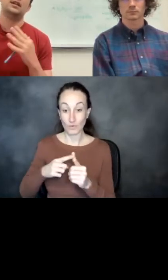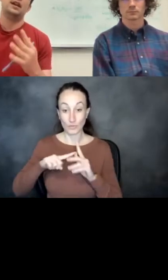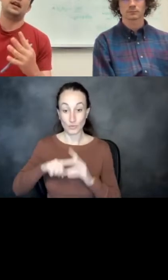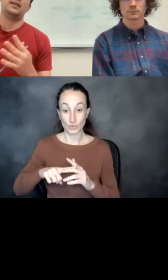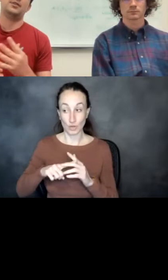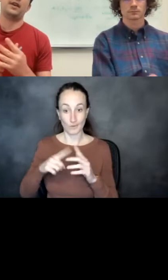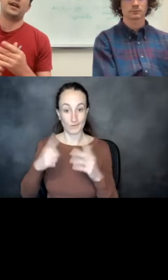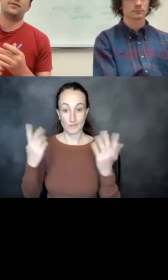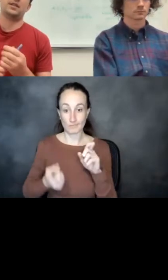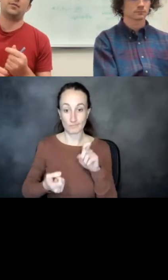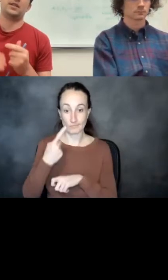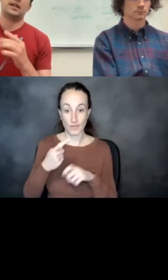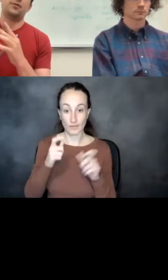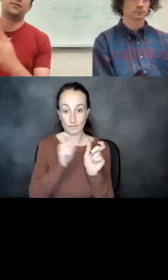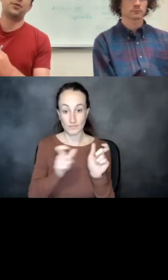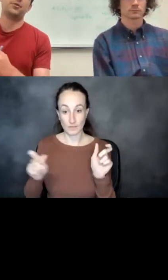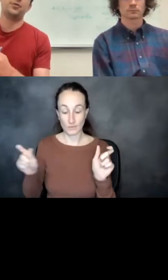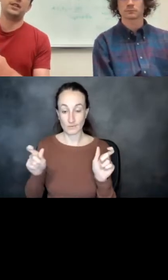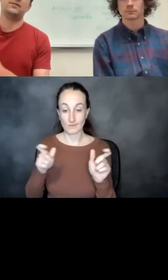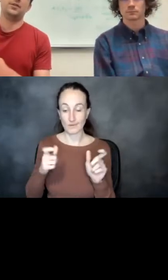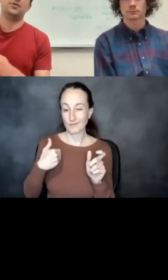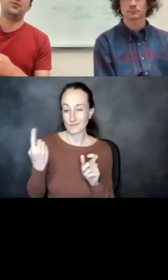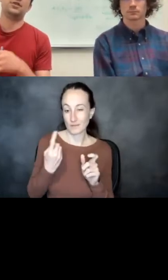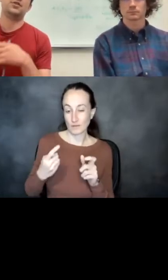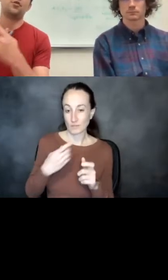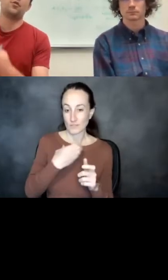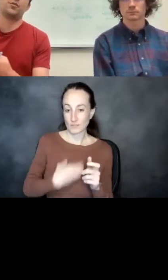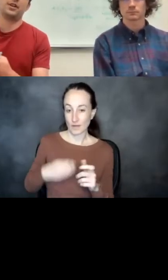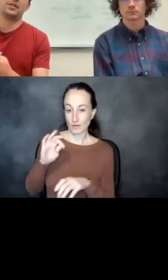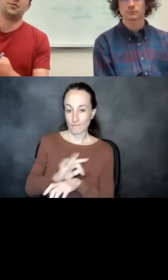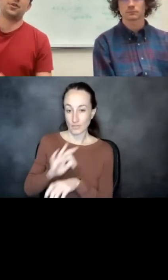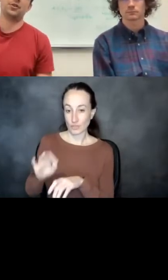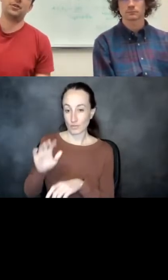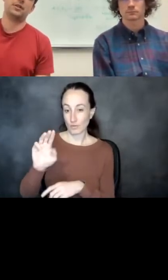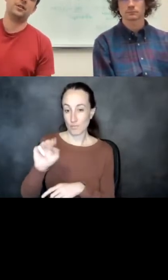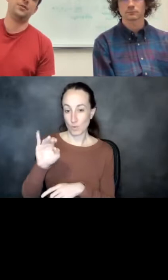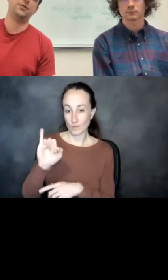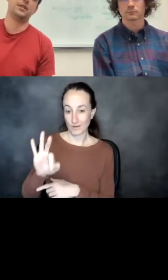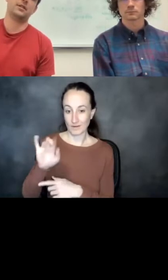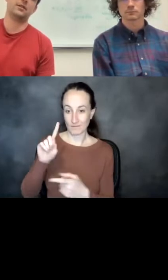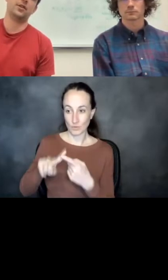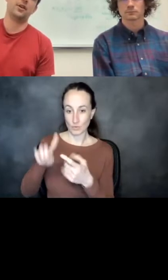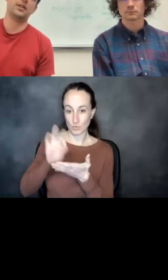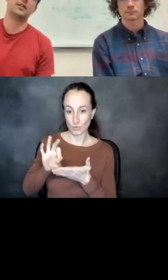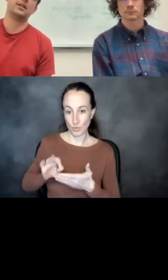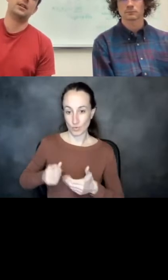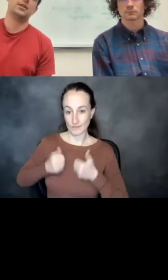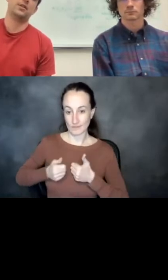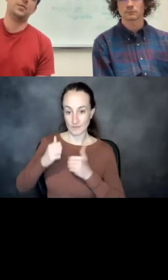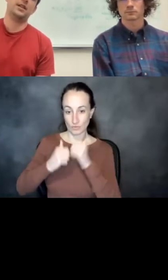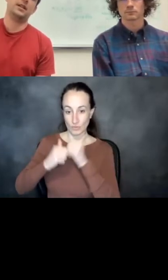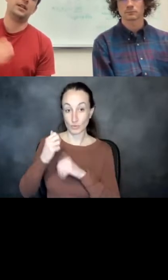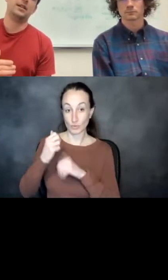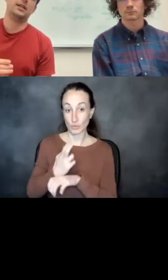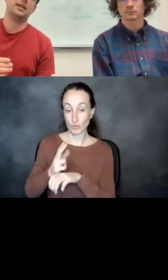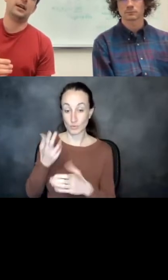and you have some desired functional motif that you use to score a predicted structure, you use the loss to